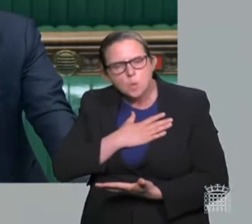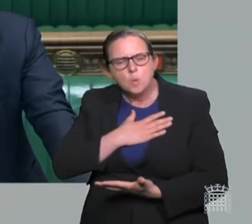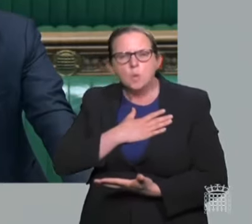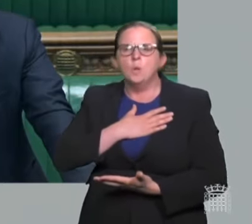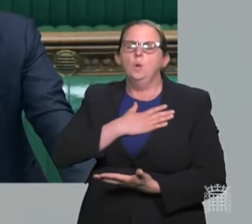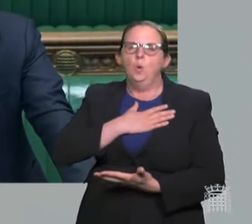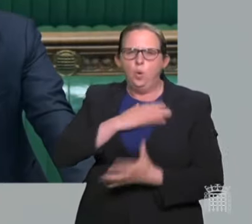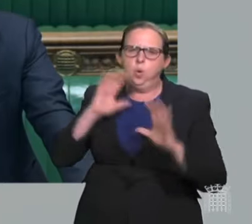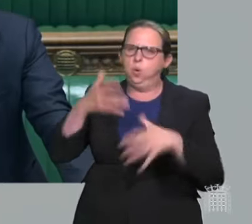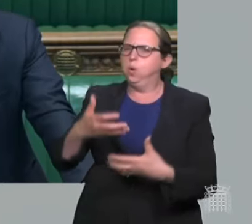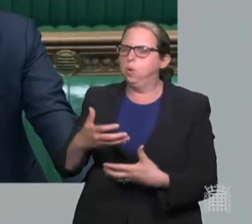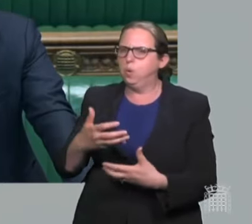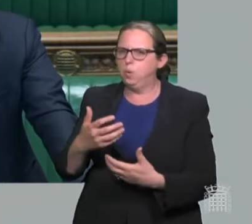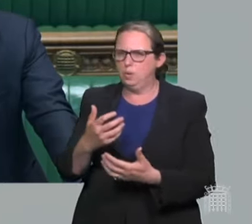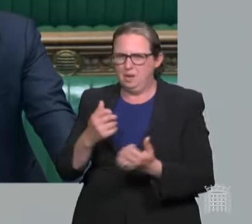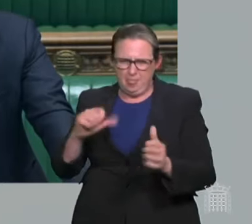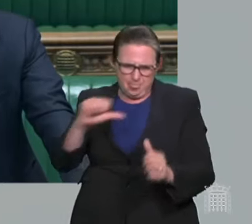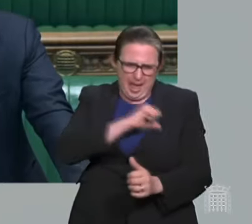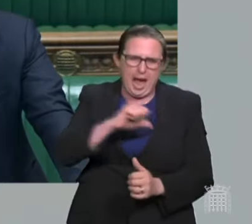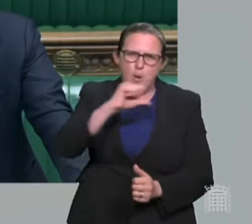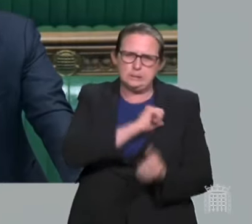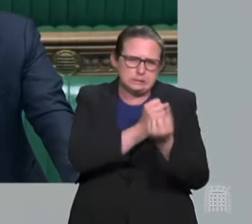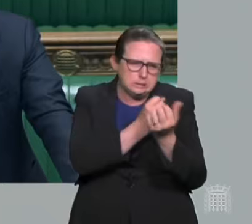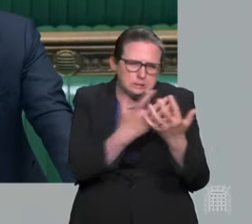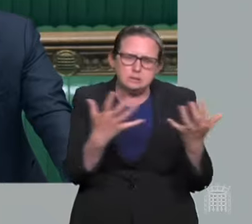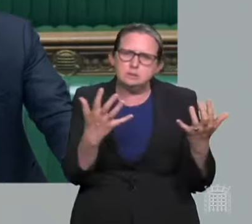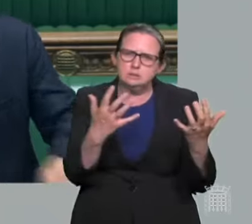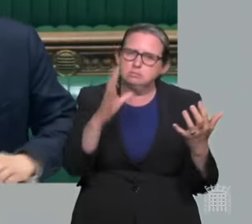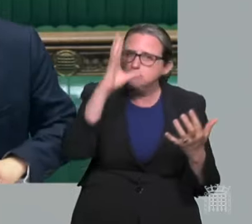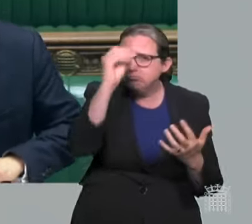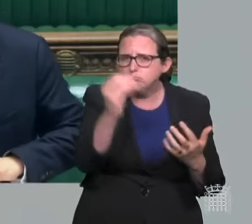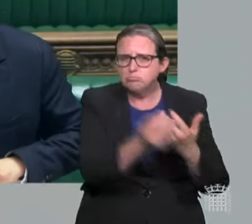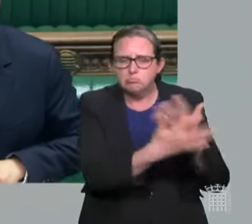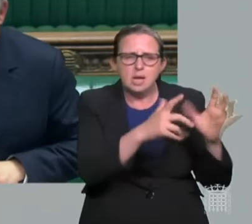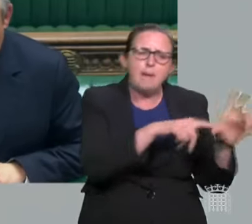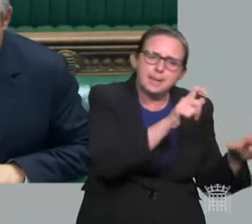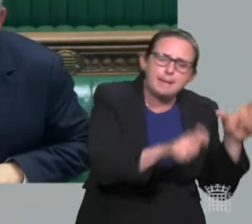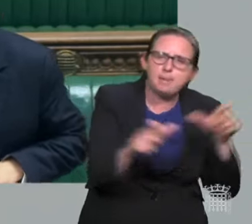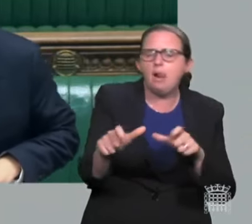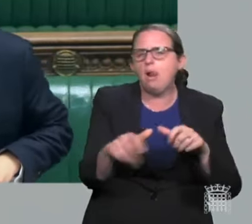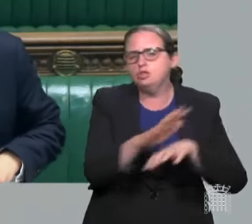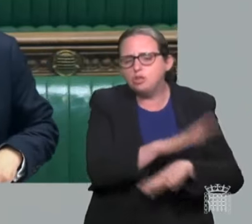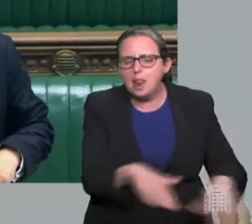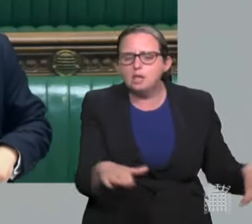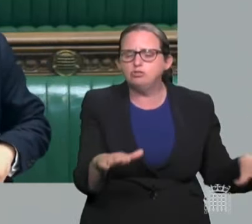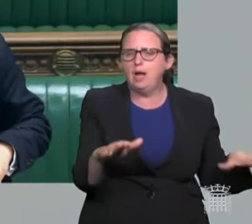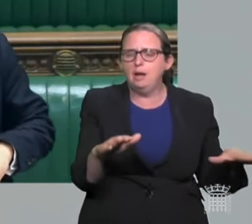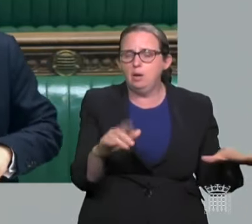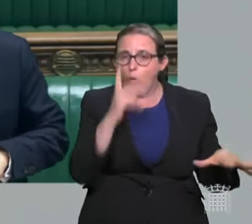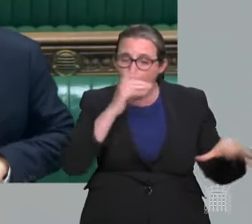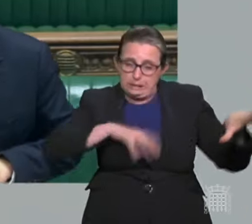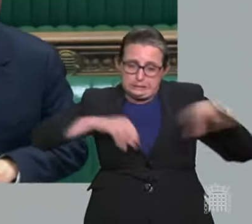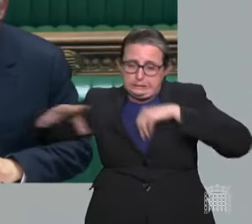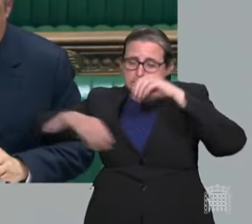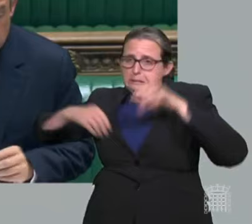mostly children and younger people, but others as well, will be left exposed to a virus, mainly because they